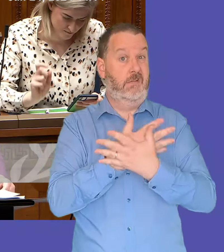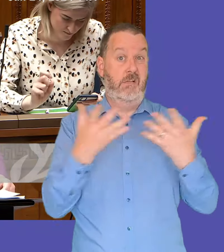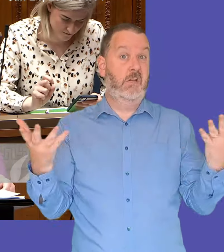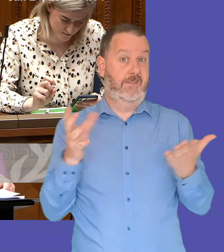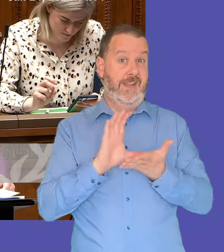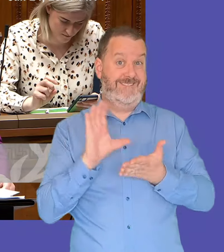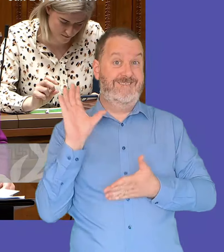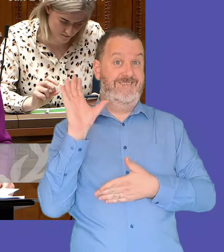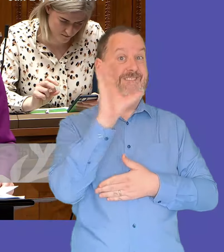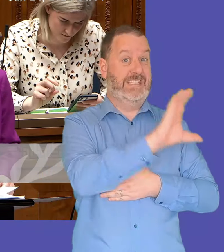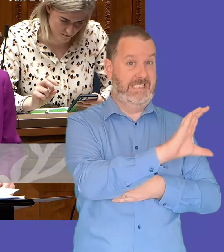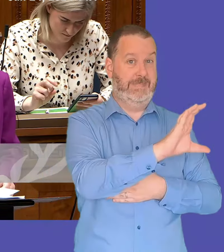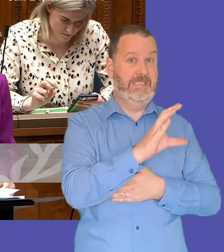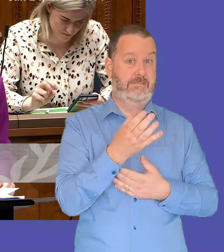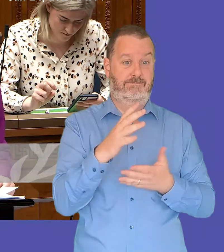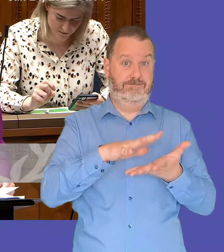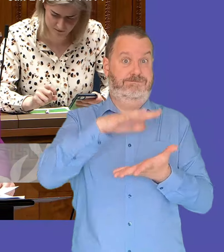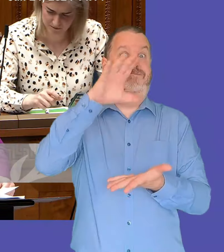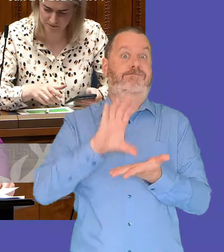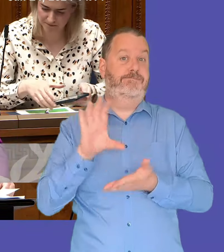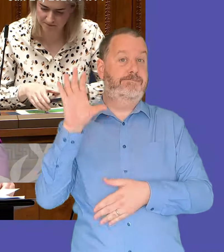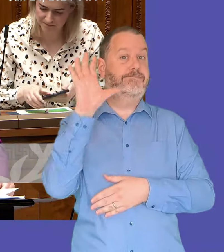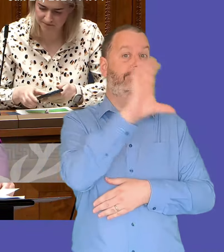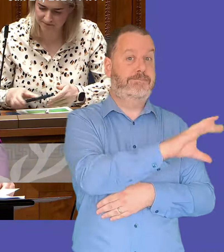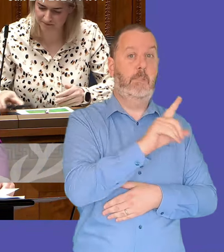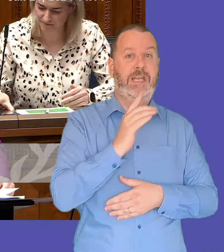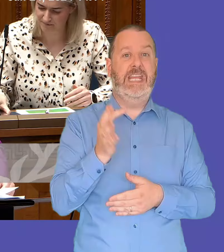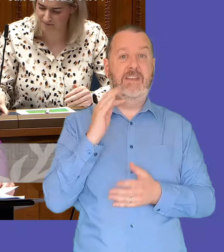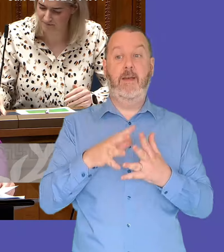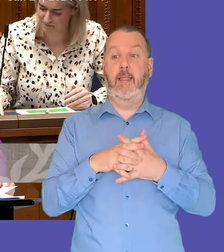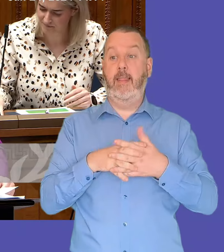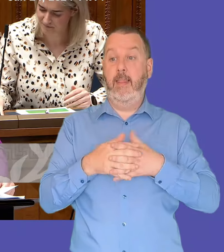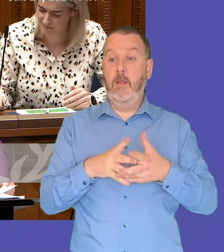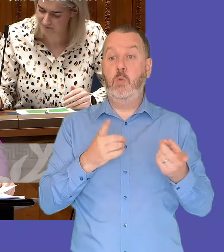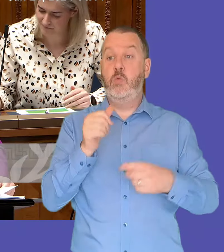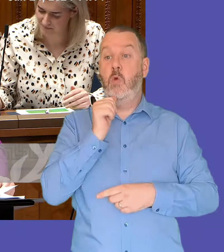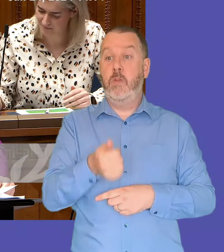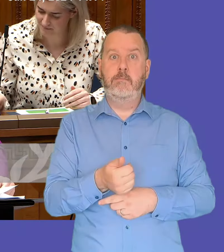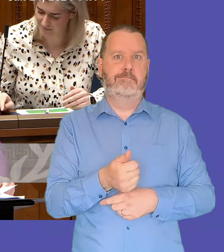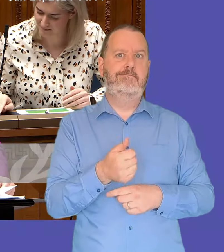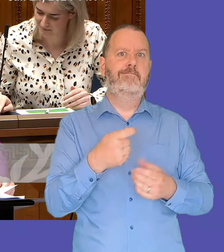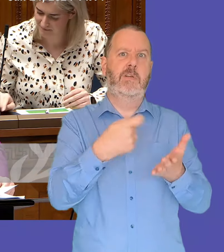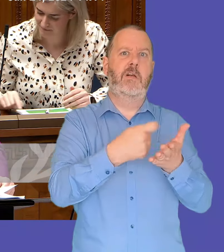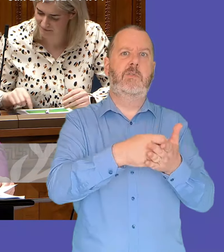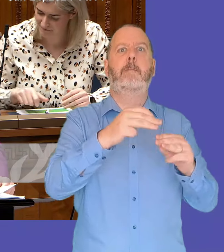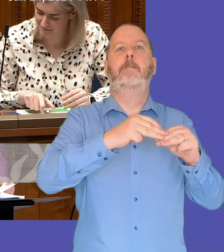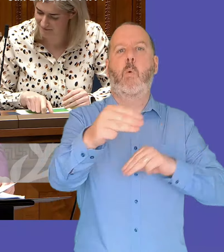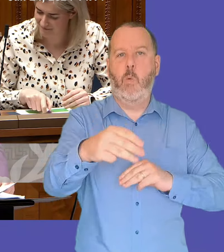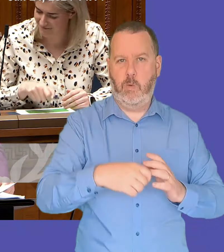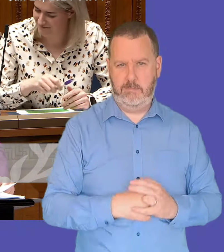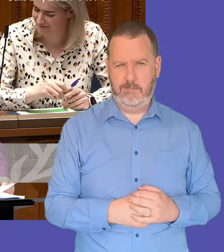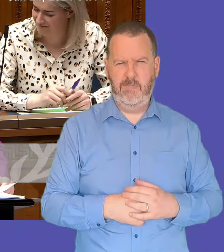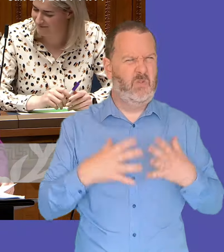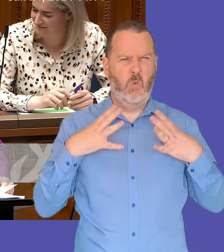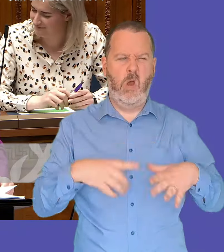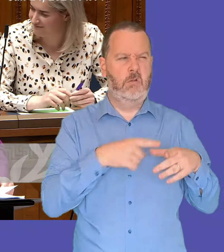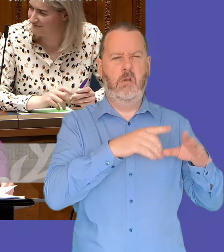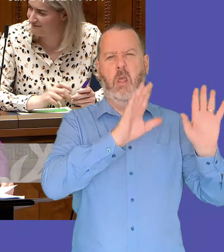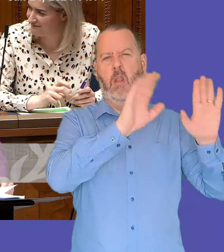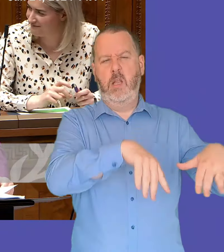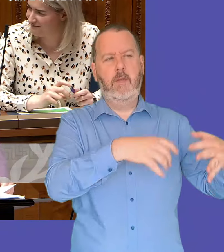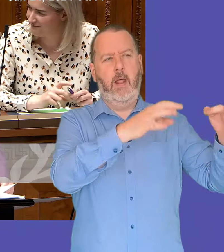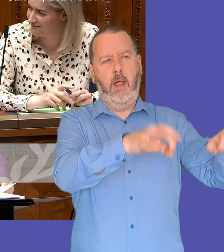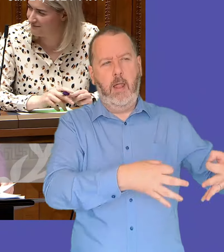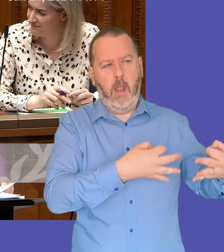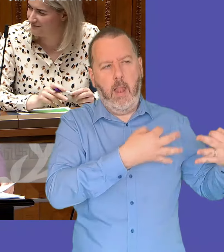huge um for sure but the cost of doing nothing is even greater um we don't want to see any more delays i think a regenerated uh